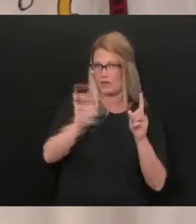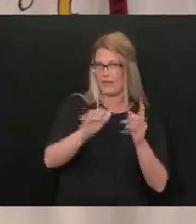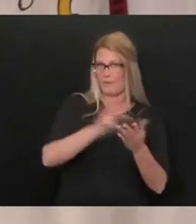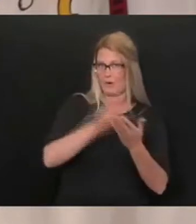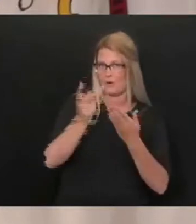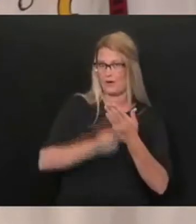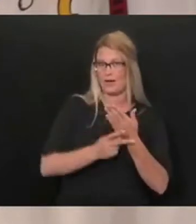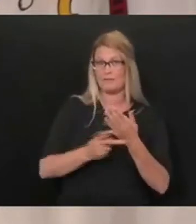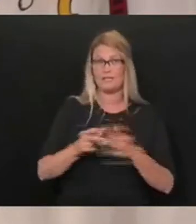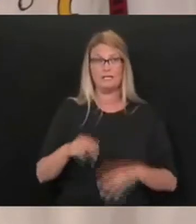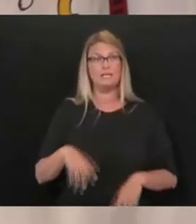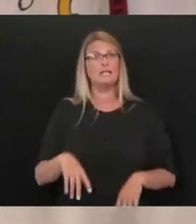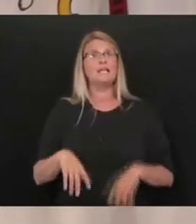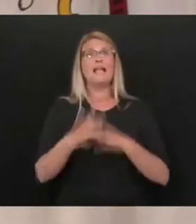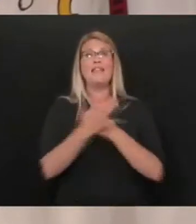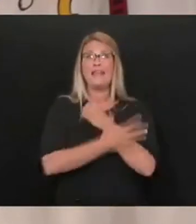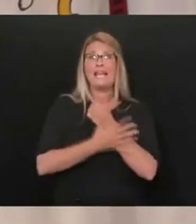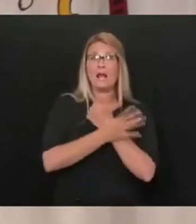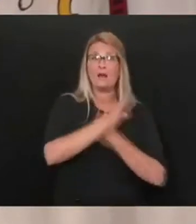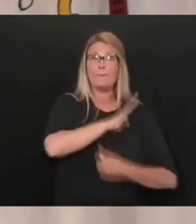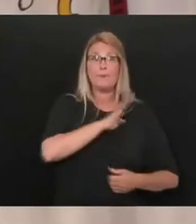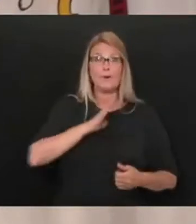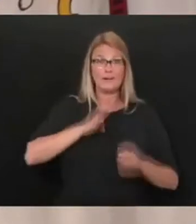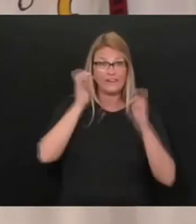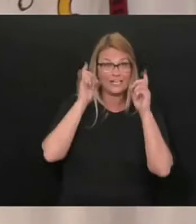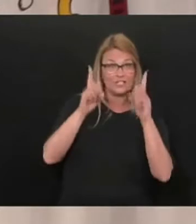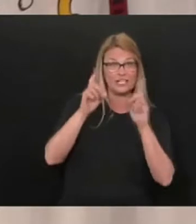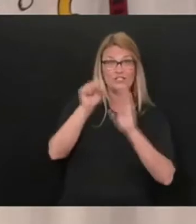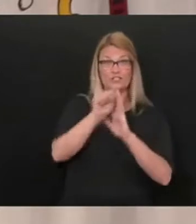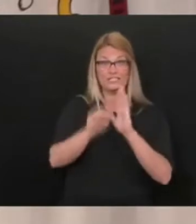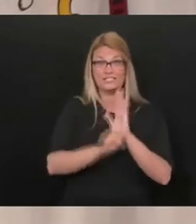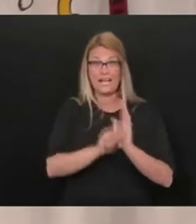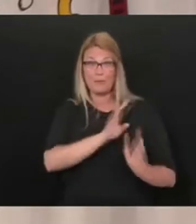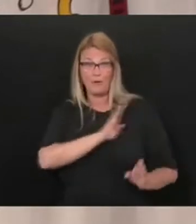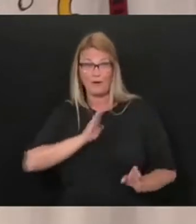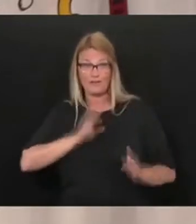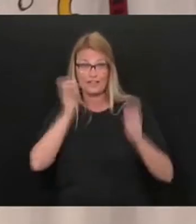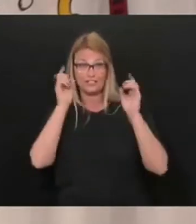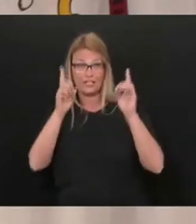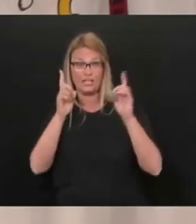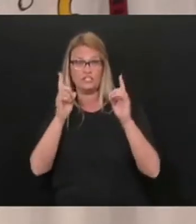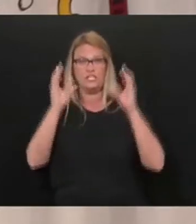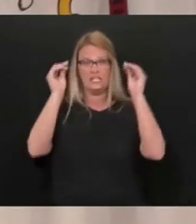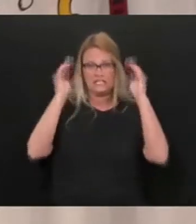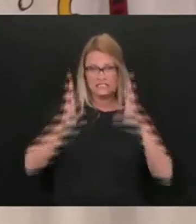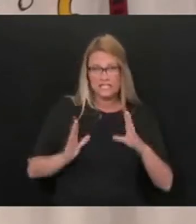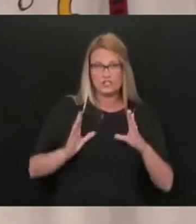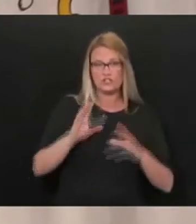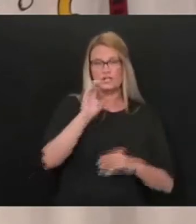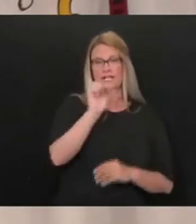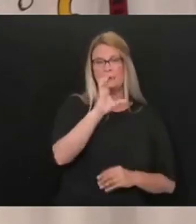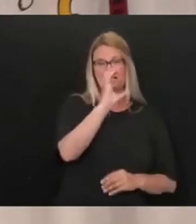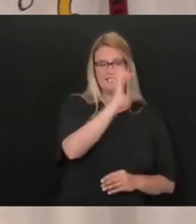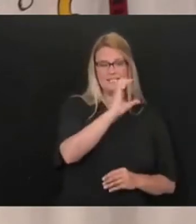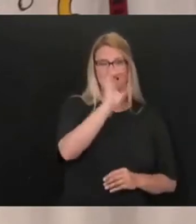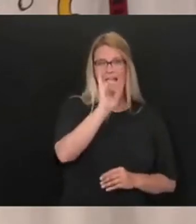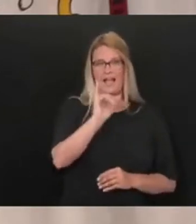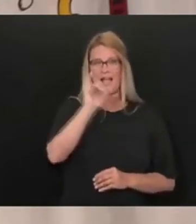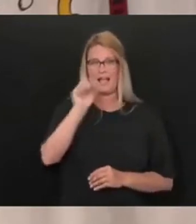Education, the County Board of Education, and of course, all the principals, teachers, and the CIS caseworkers